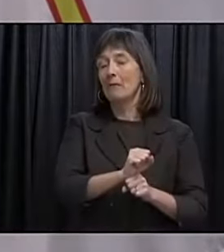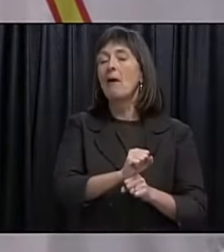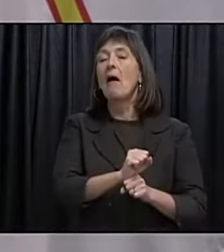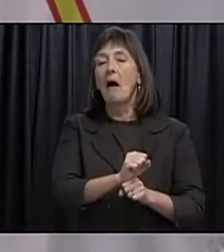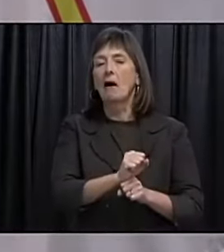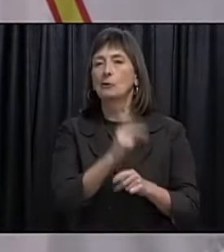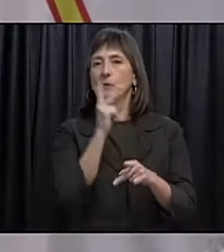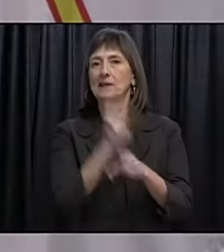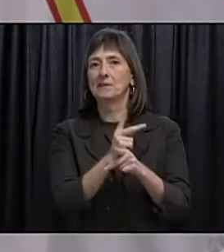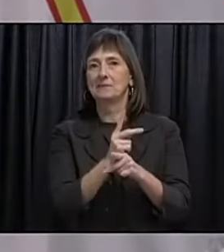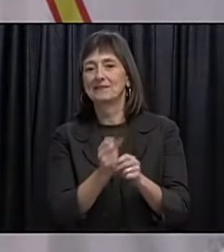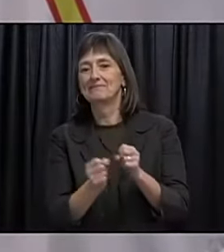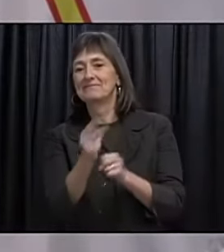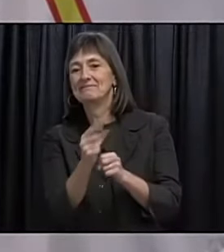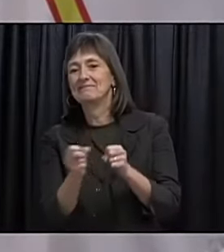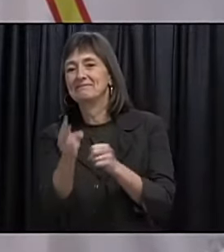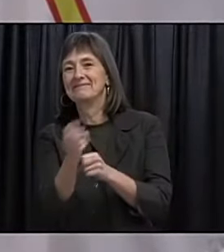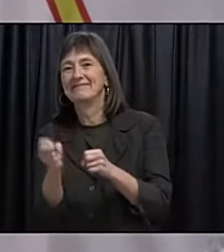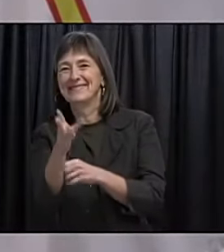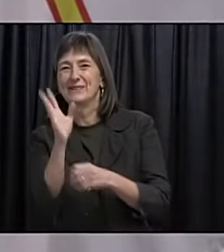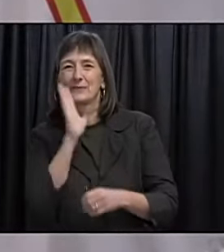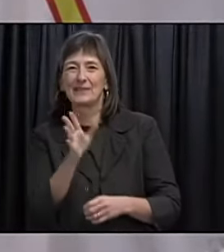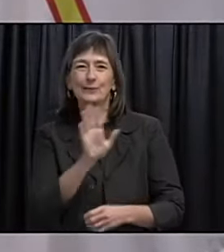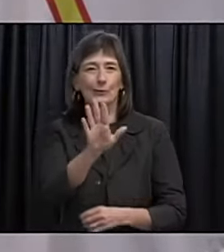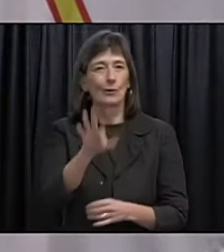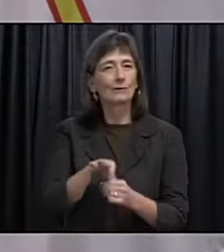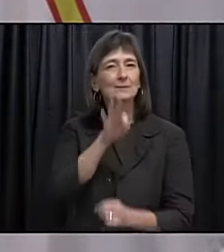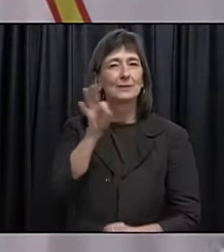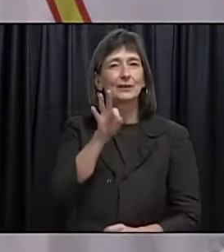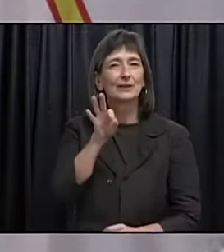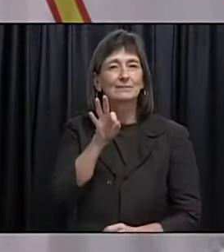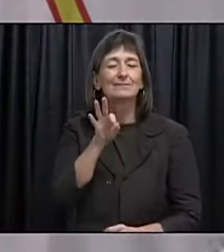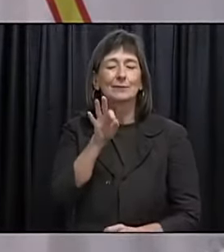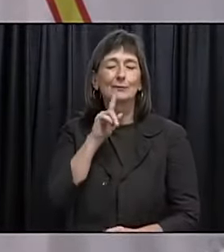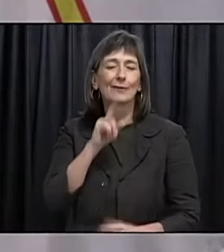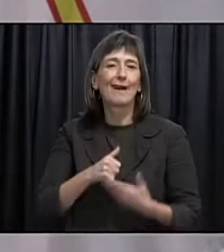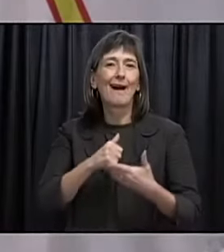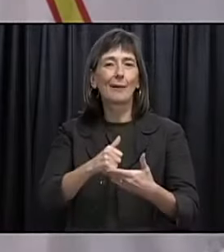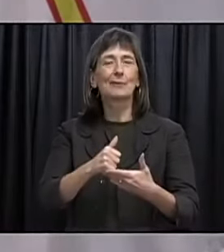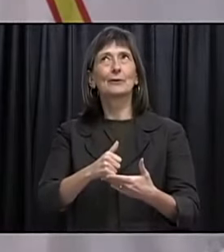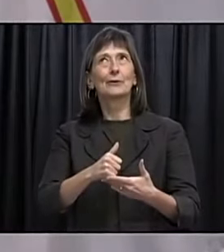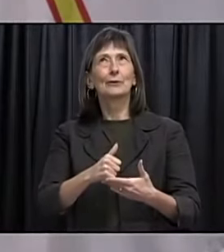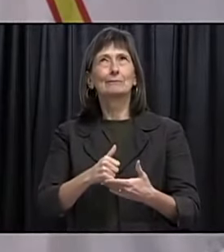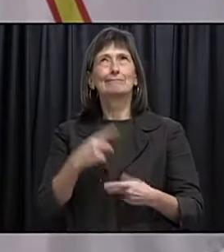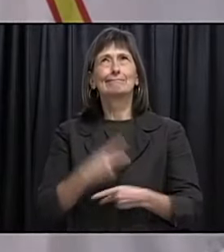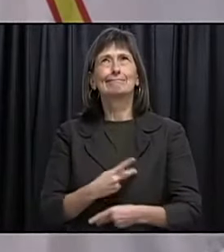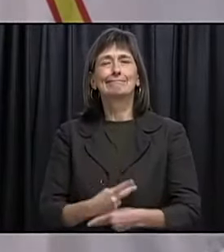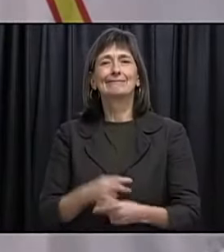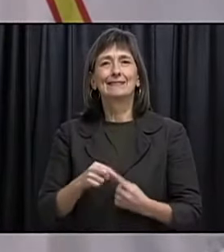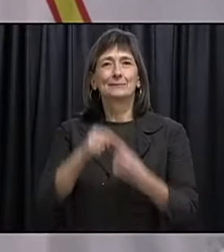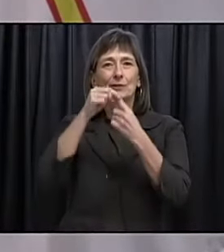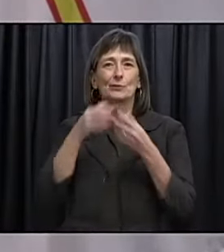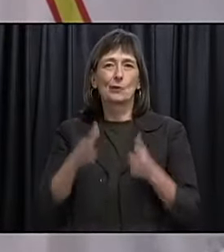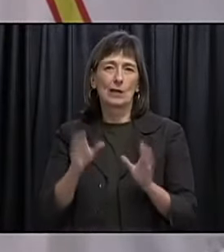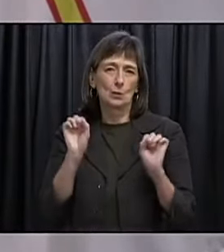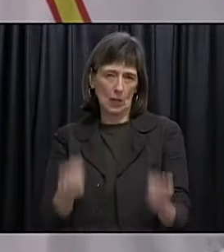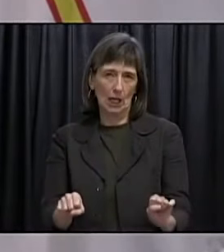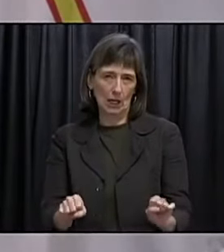into next year. It's this spirit that will help us all this Christmas as we think of new ways to make it special.